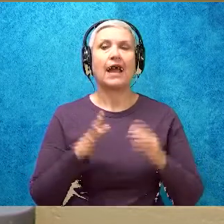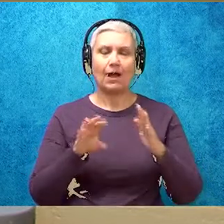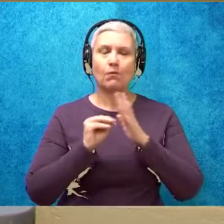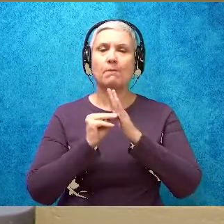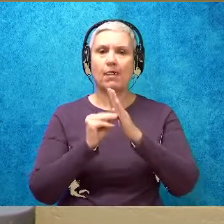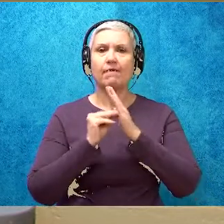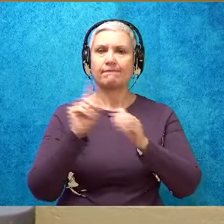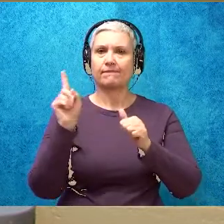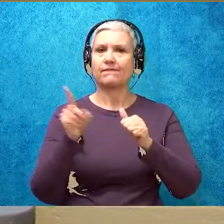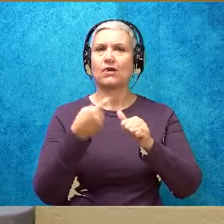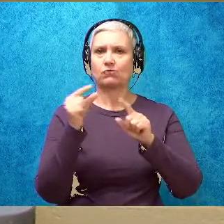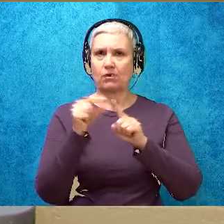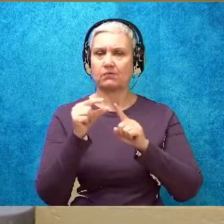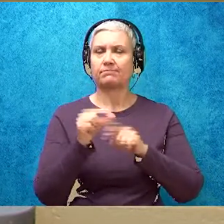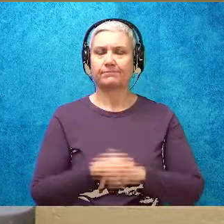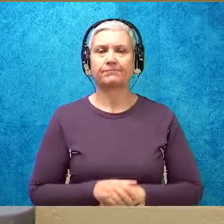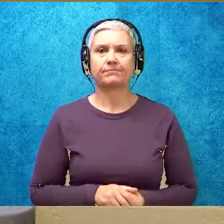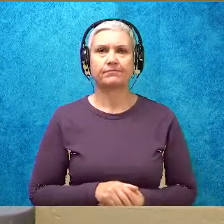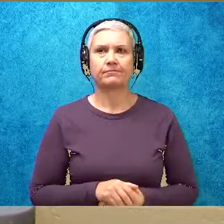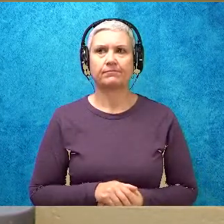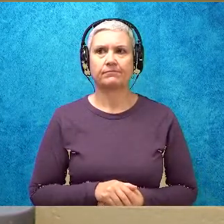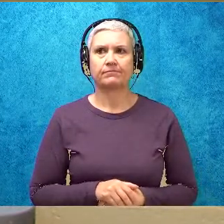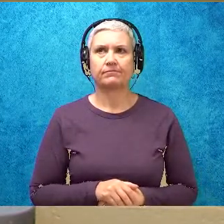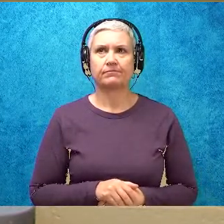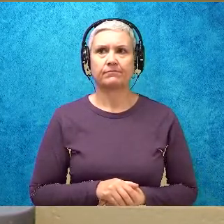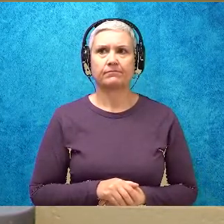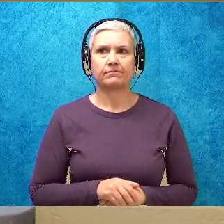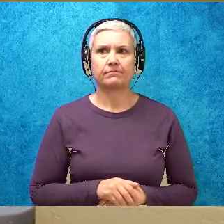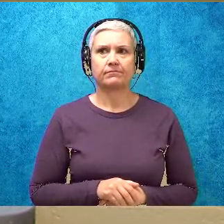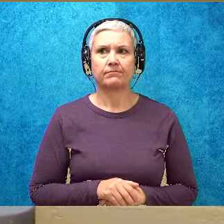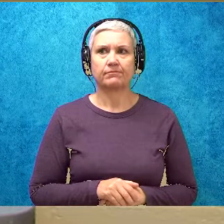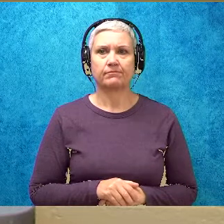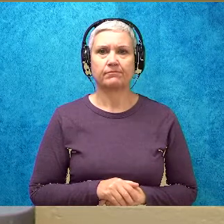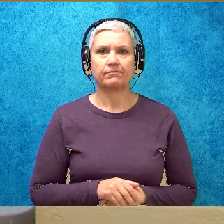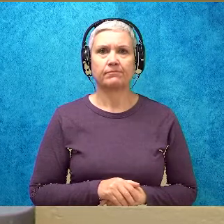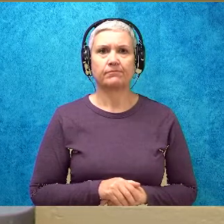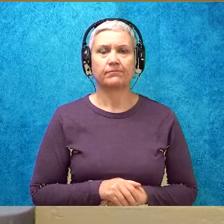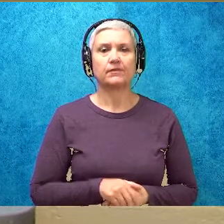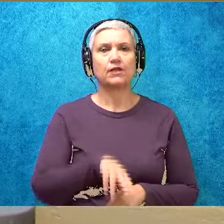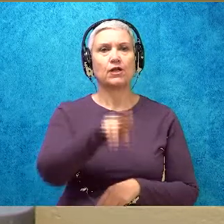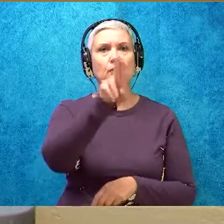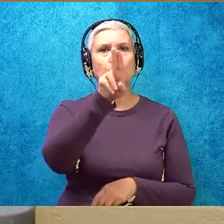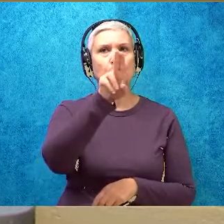word. So, the first word is use.